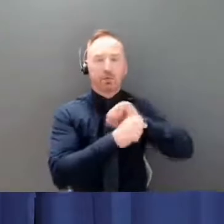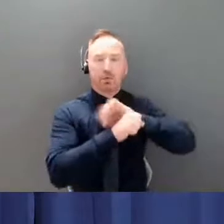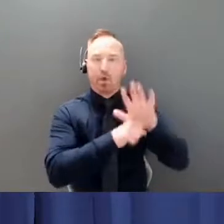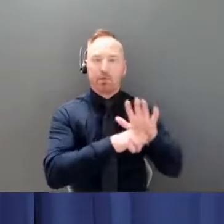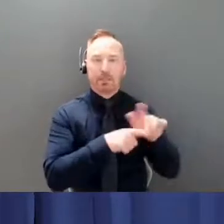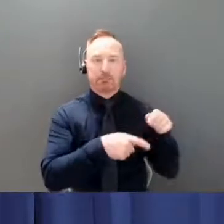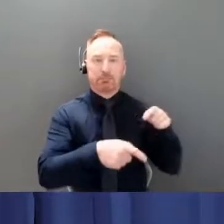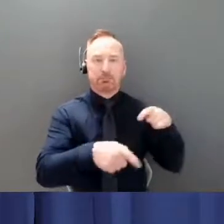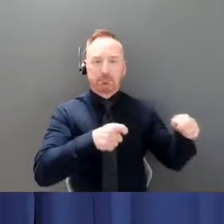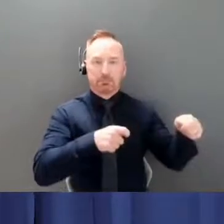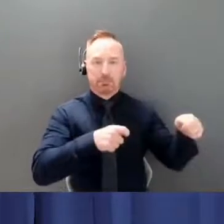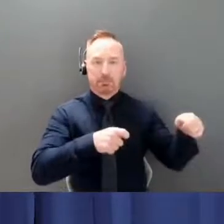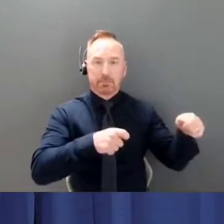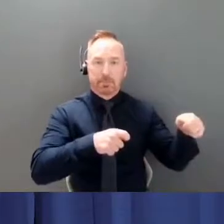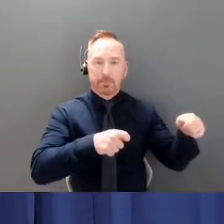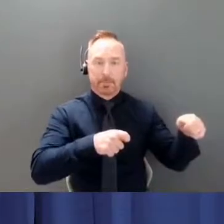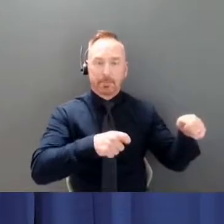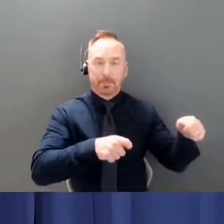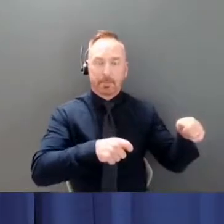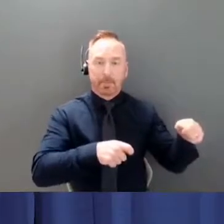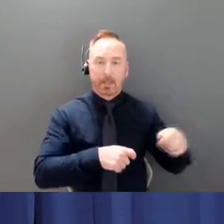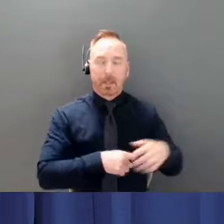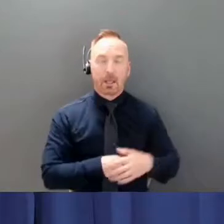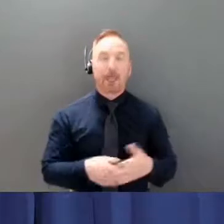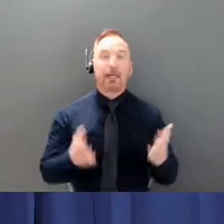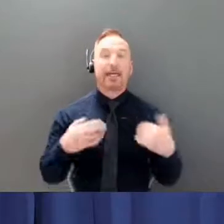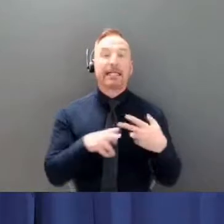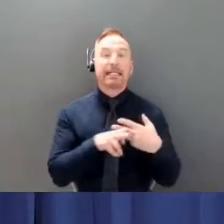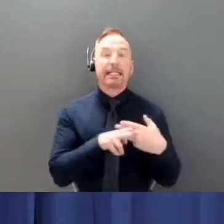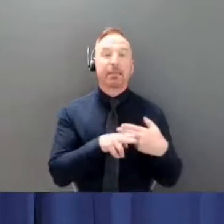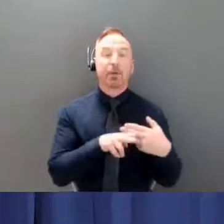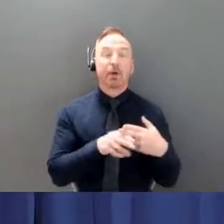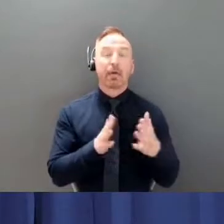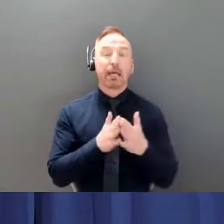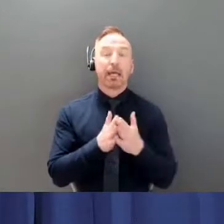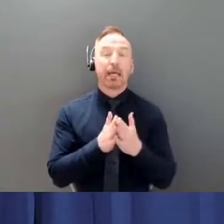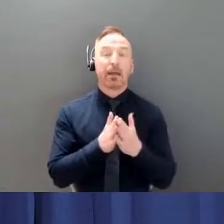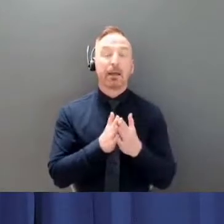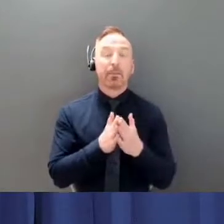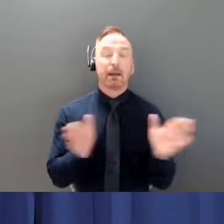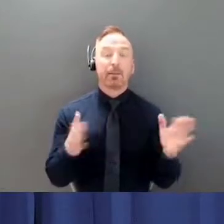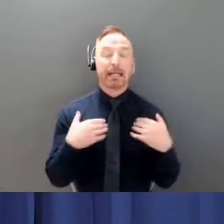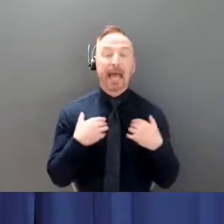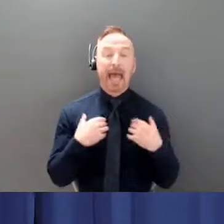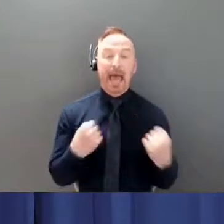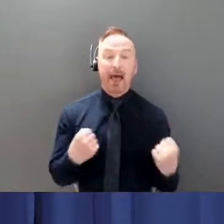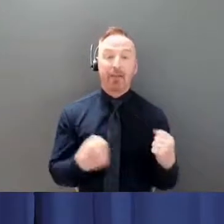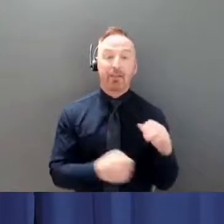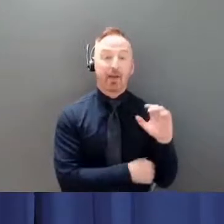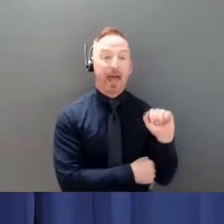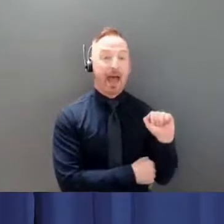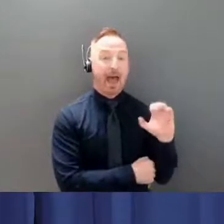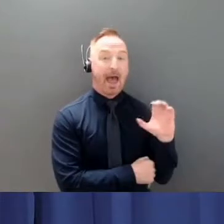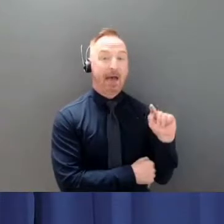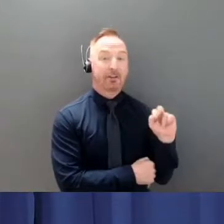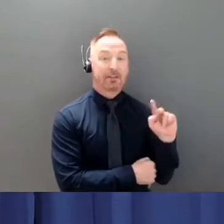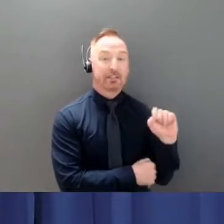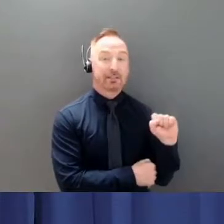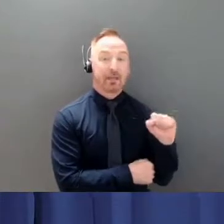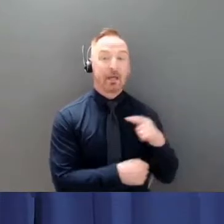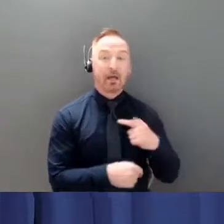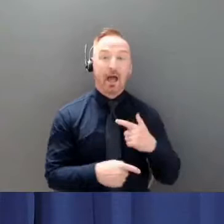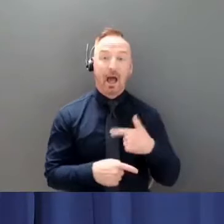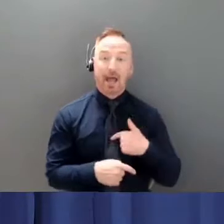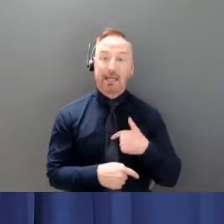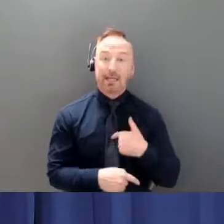so more on these temporary public health actions and I can certainly share with you a little